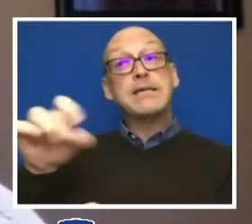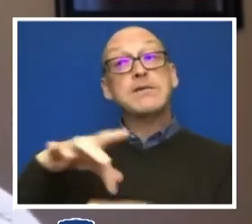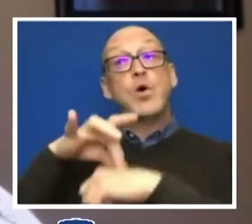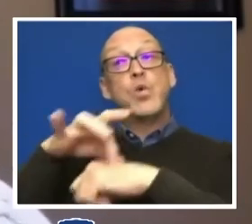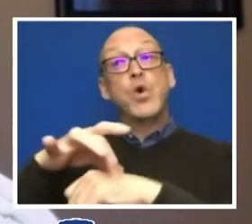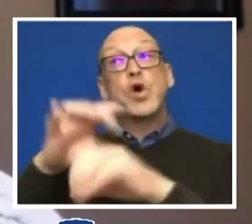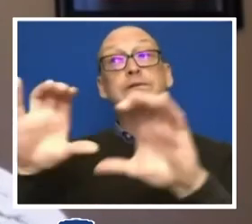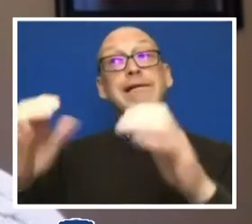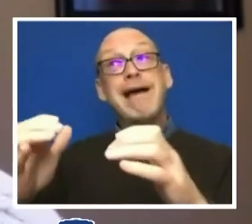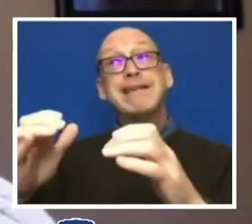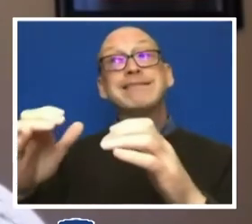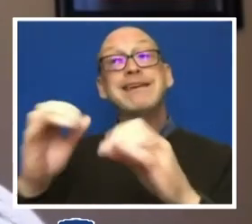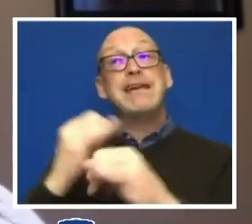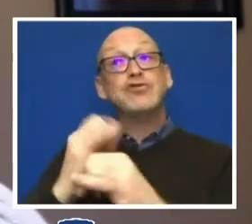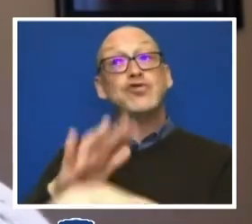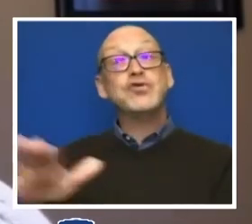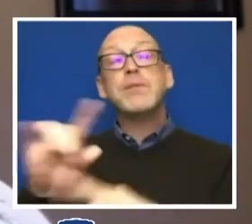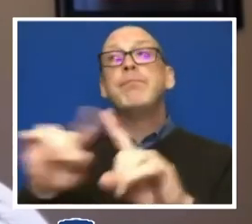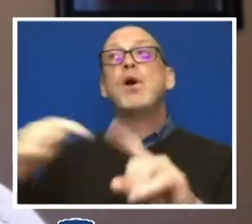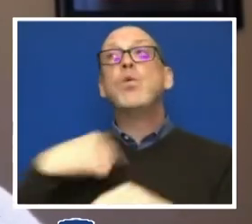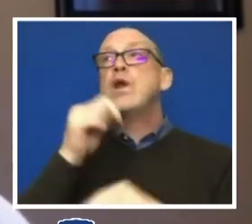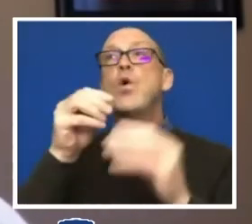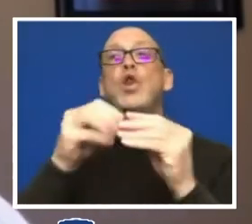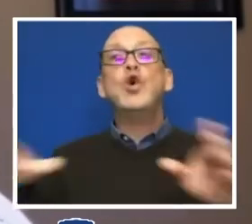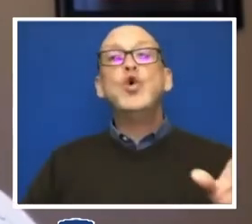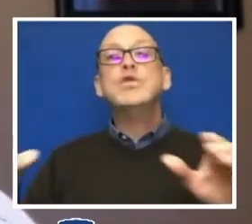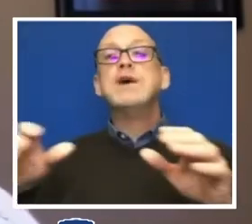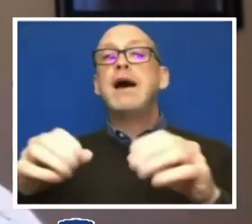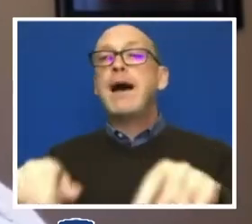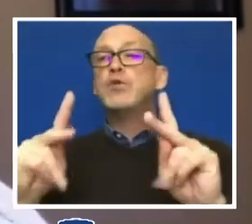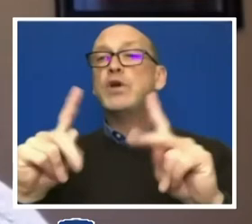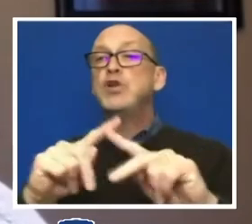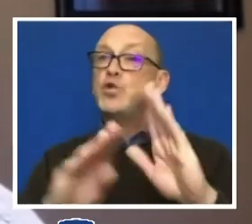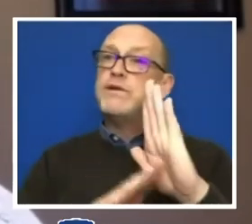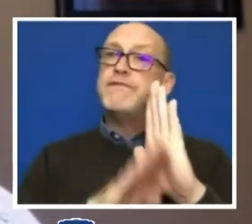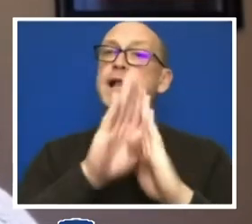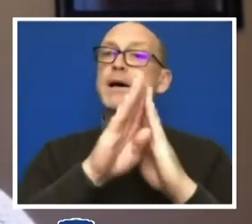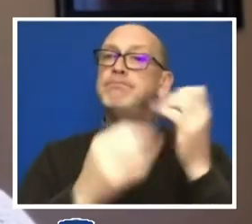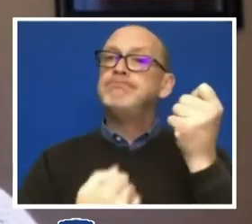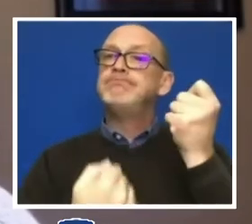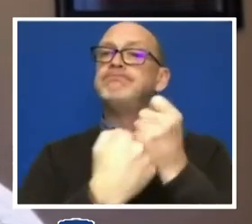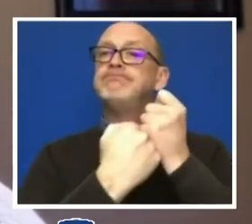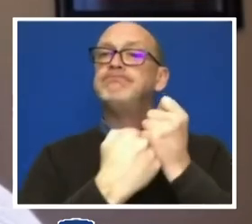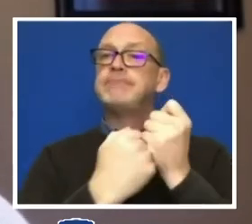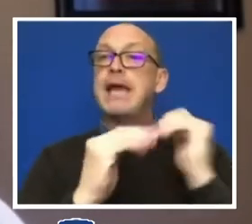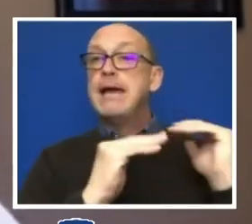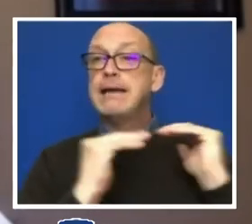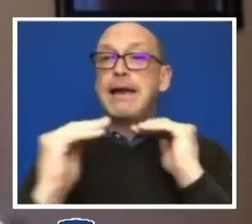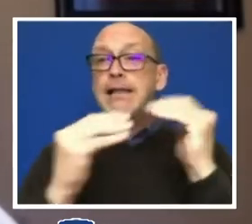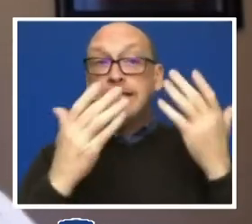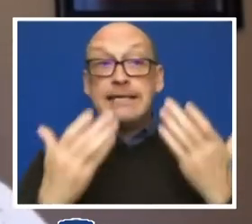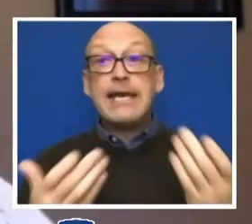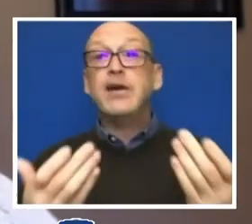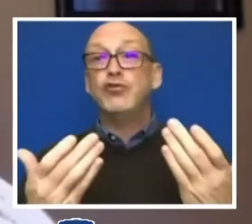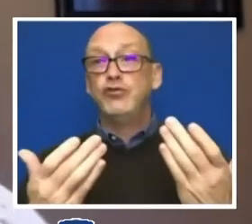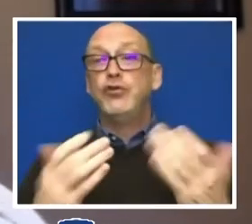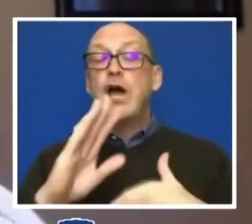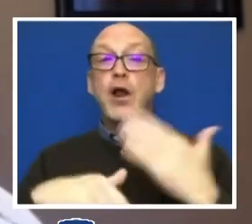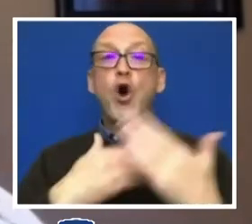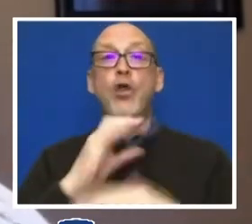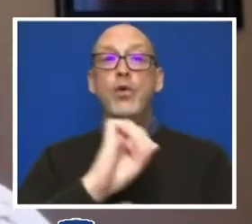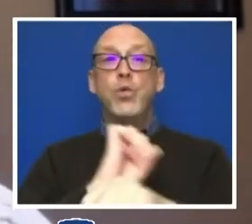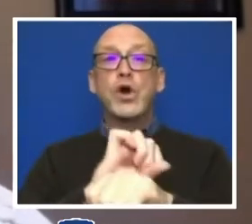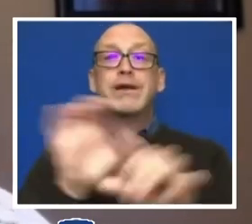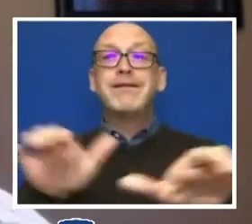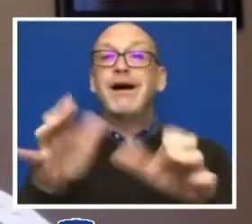but that we don't lose an opportunity to develop our colleagues to promote the really good research that's being done here to consolidate